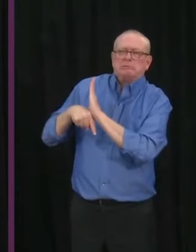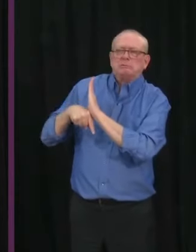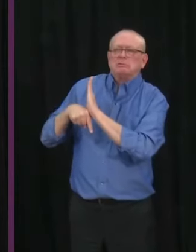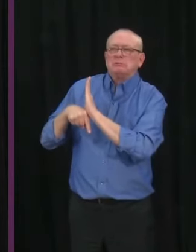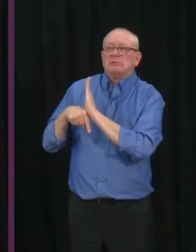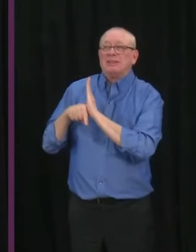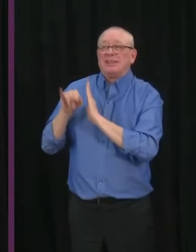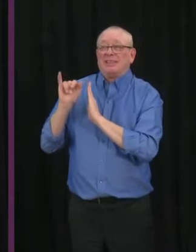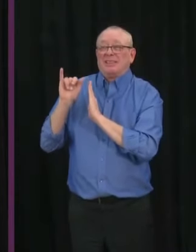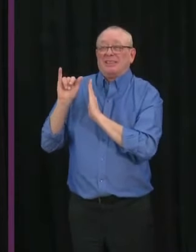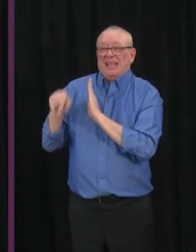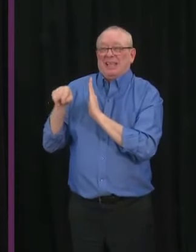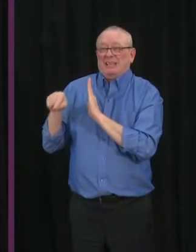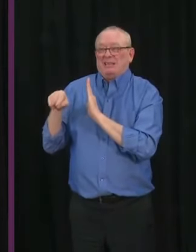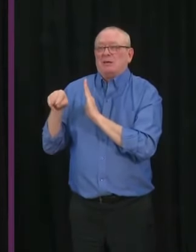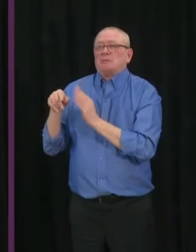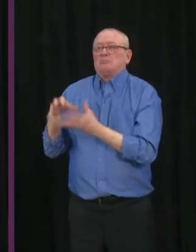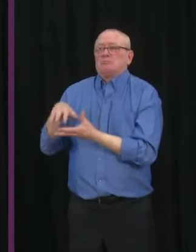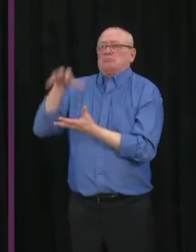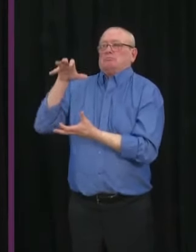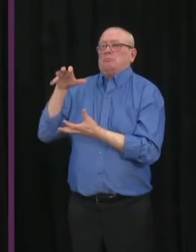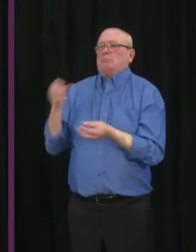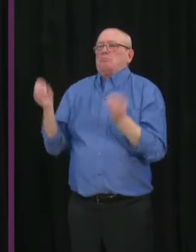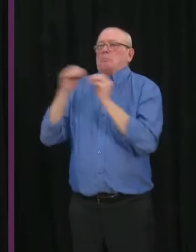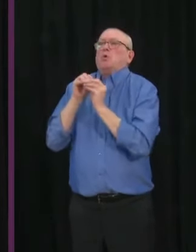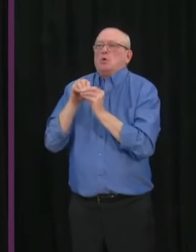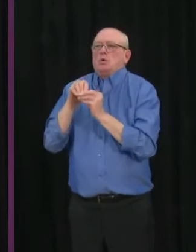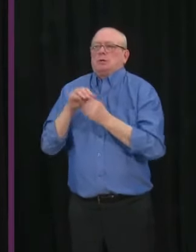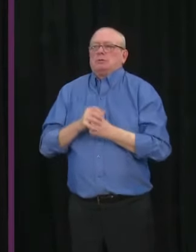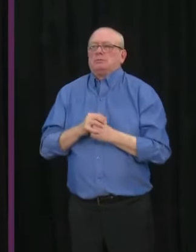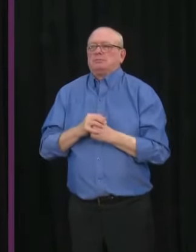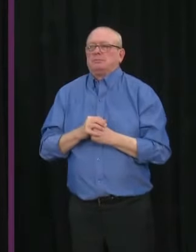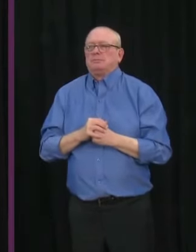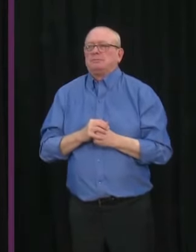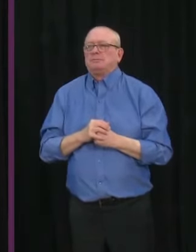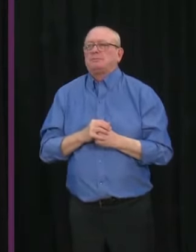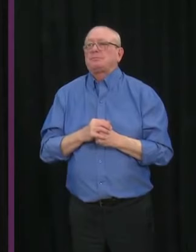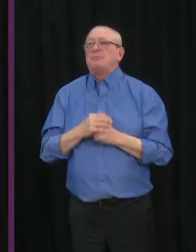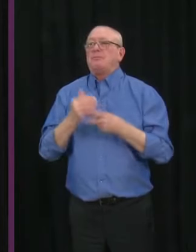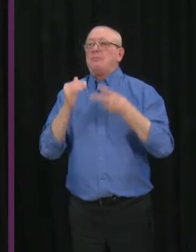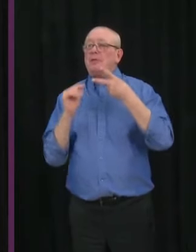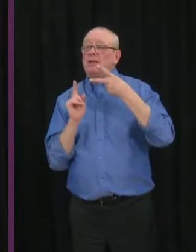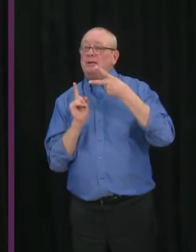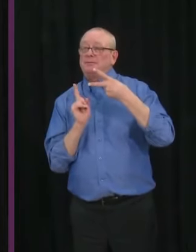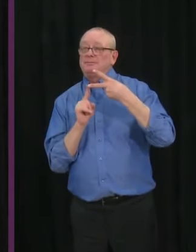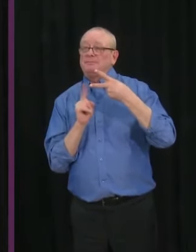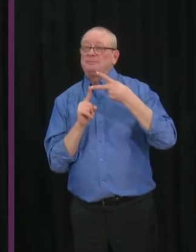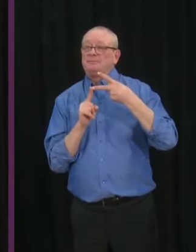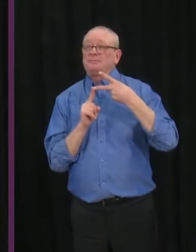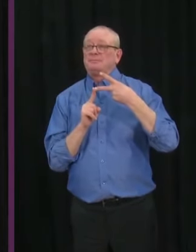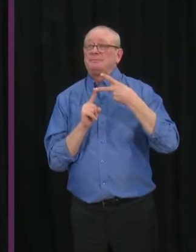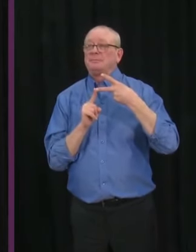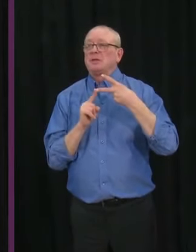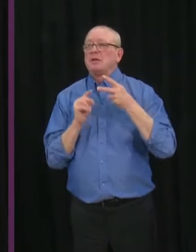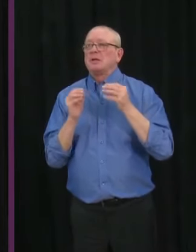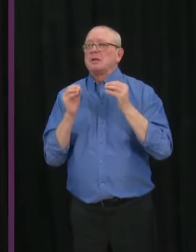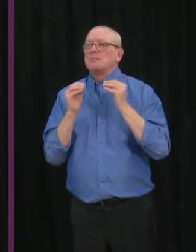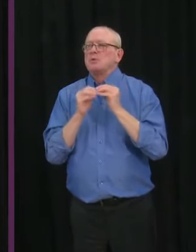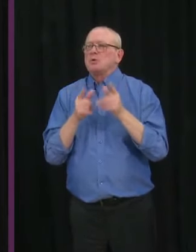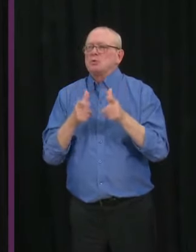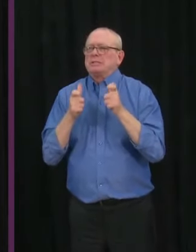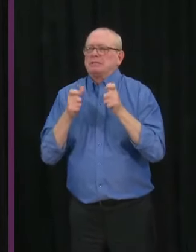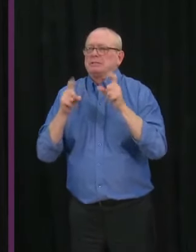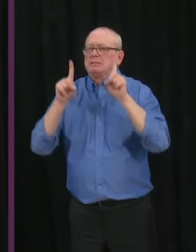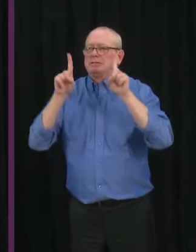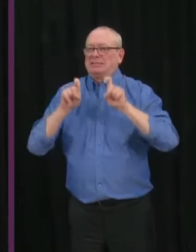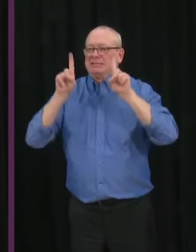weekly tests with the full genetic sequencing. In addition to that, there is a shorter test, a quicker test that we're able to do